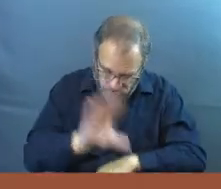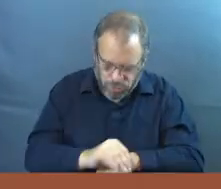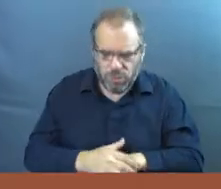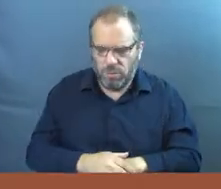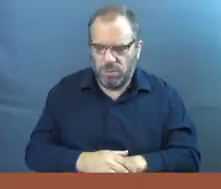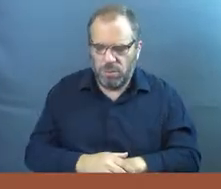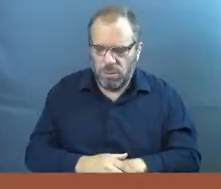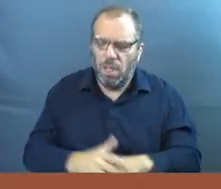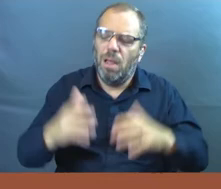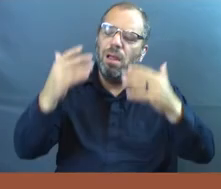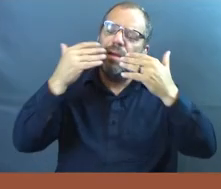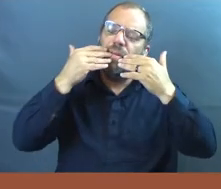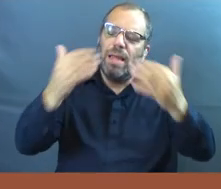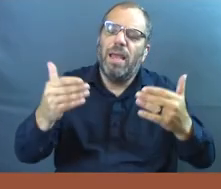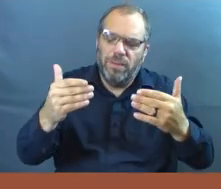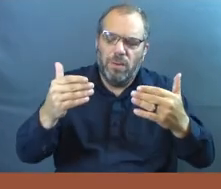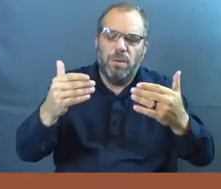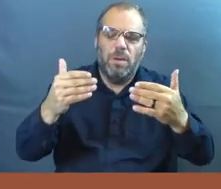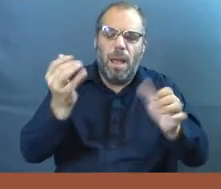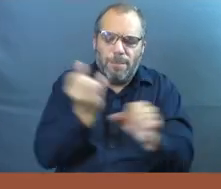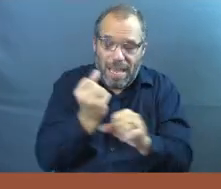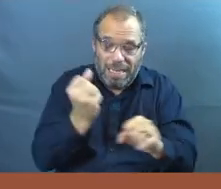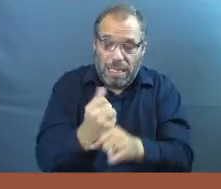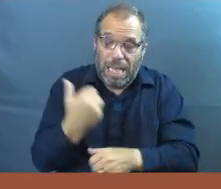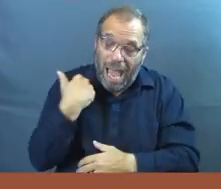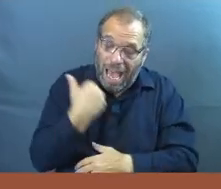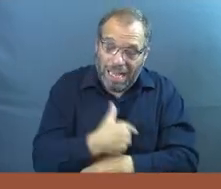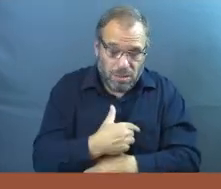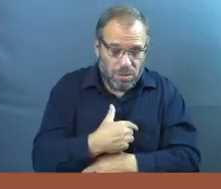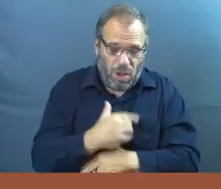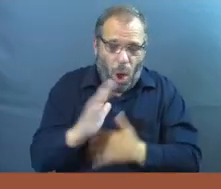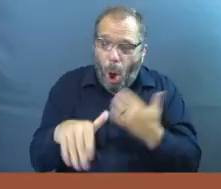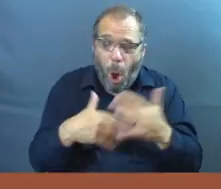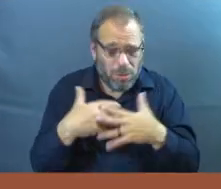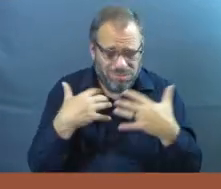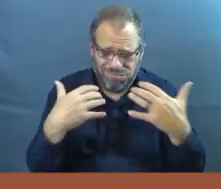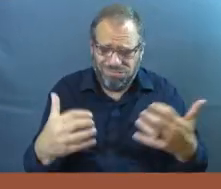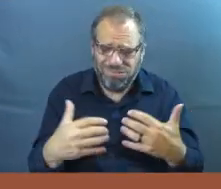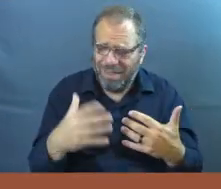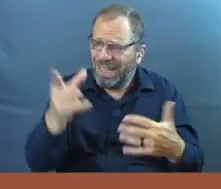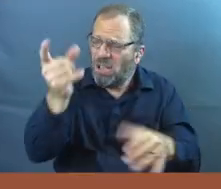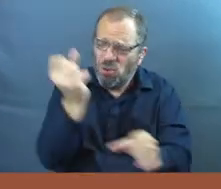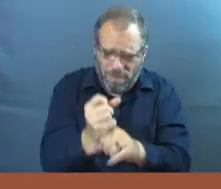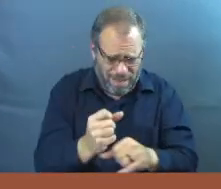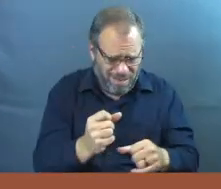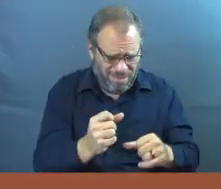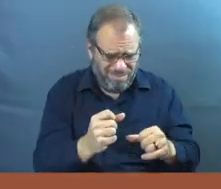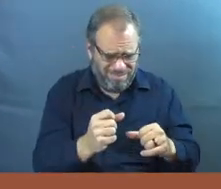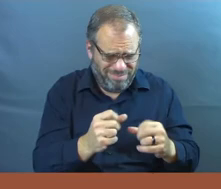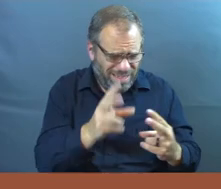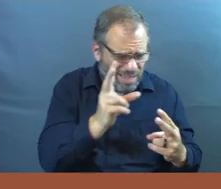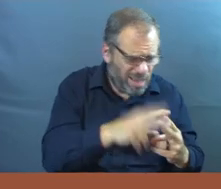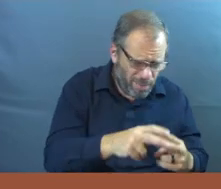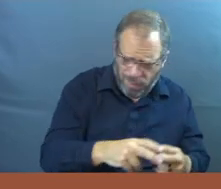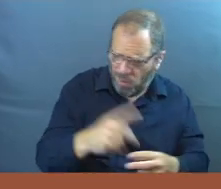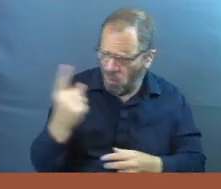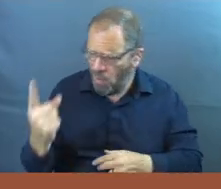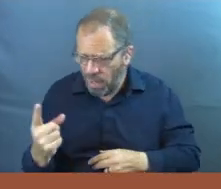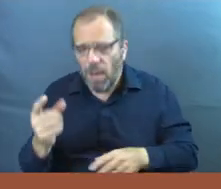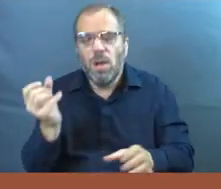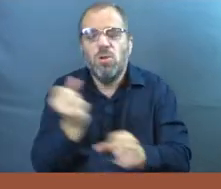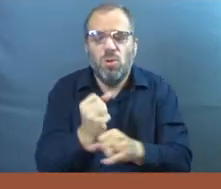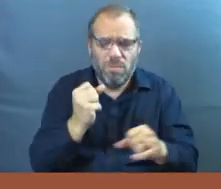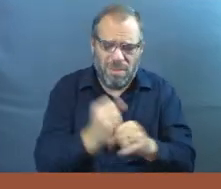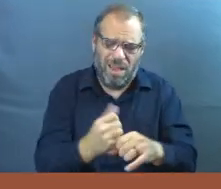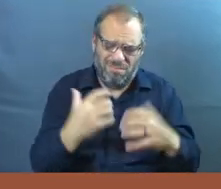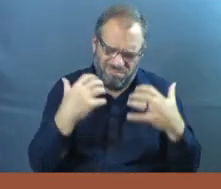God, I thank you for making all of us. I thank you that you made not just a couple, Lord, not just one, Lord, but you